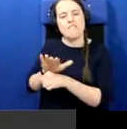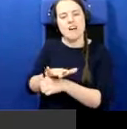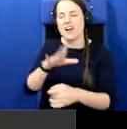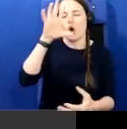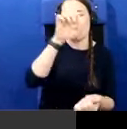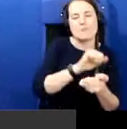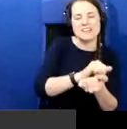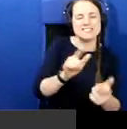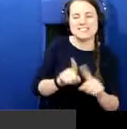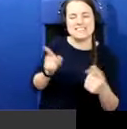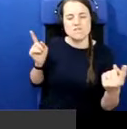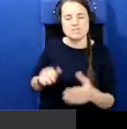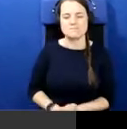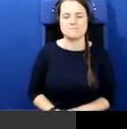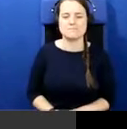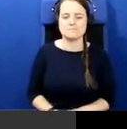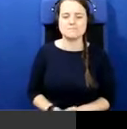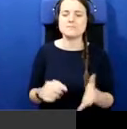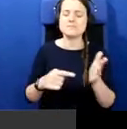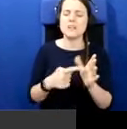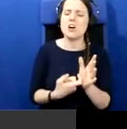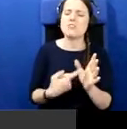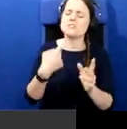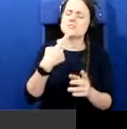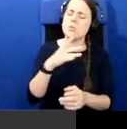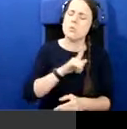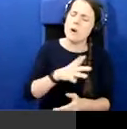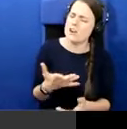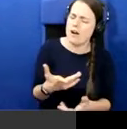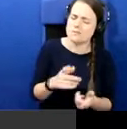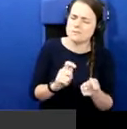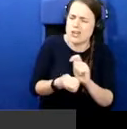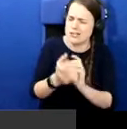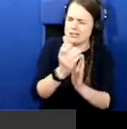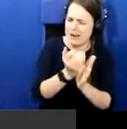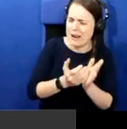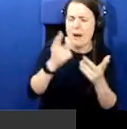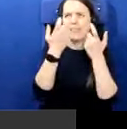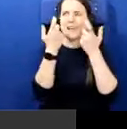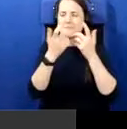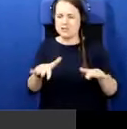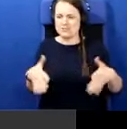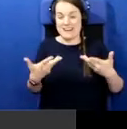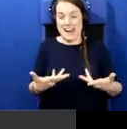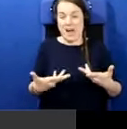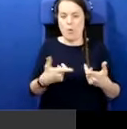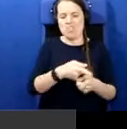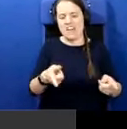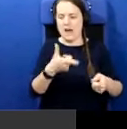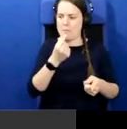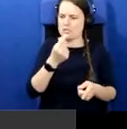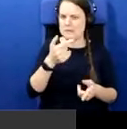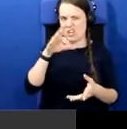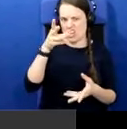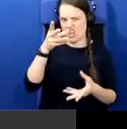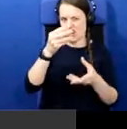we've, we don't sort of change the curriculum? I I'm sort of thinking, you know, of children today are probably learning a very similar